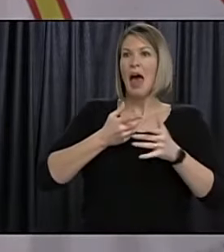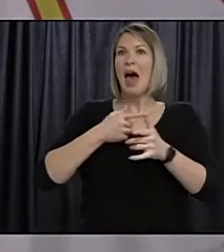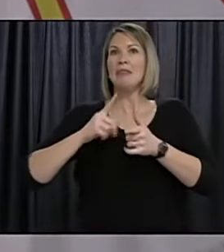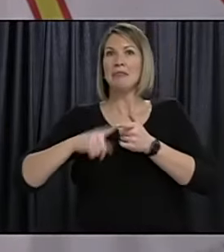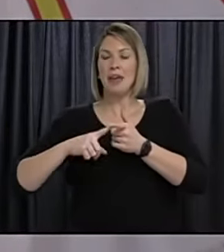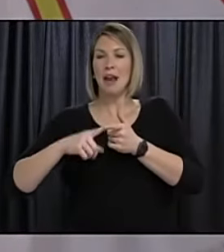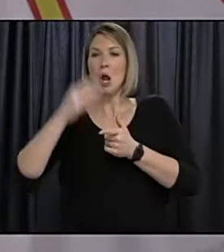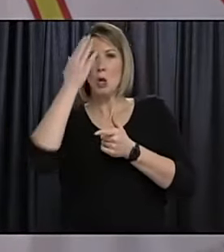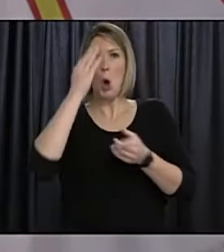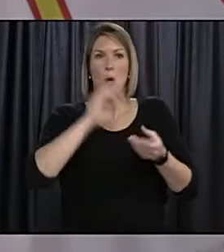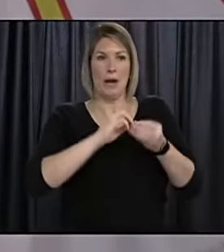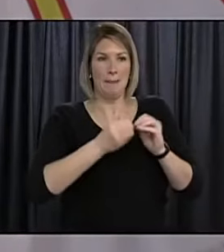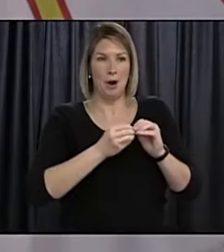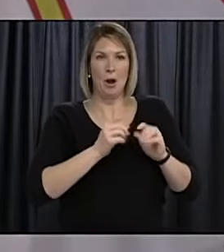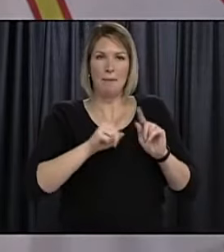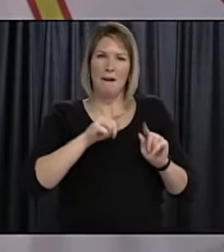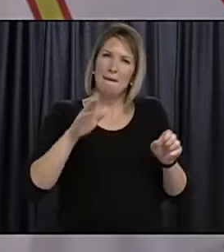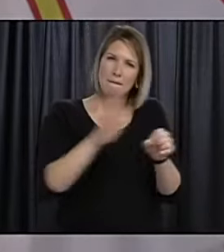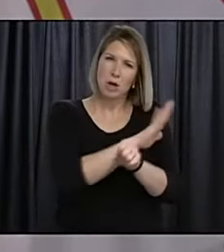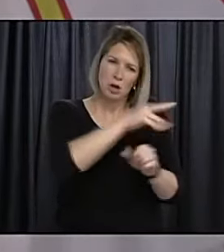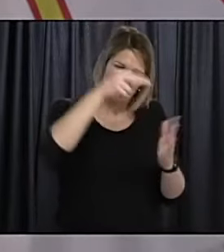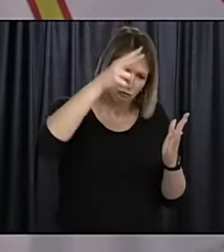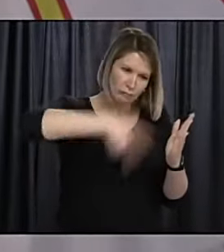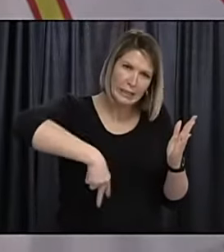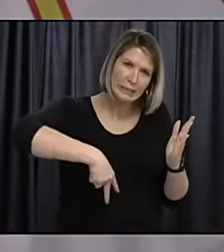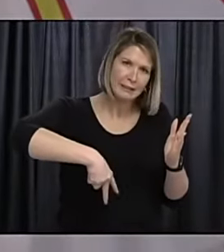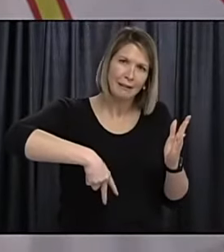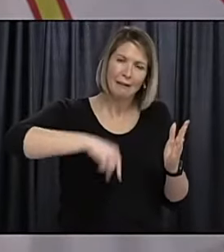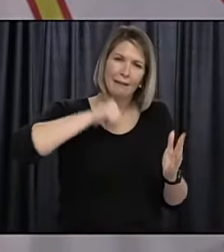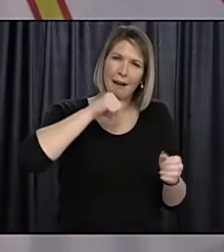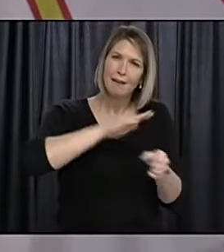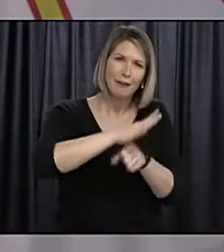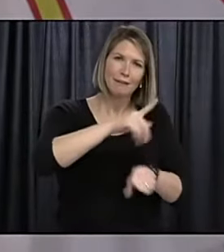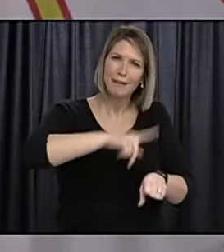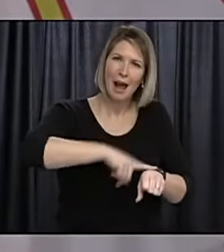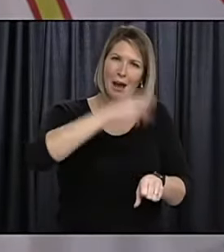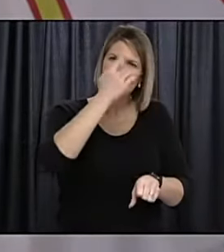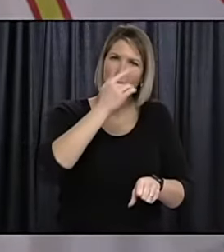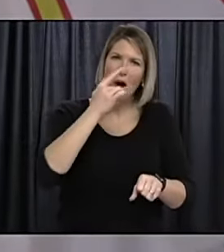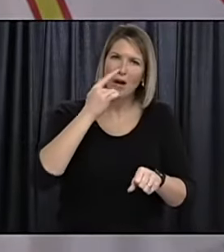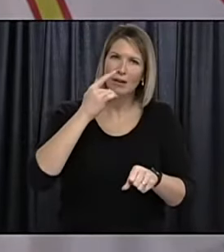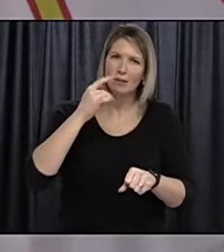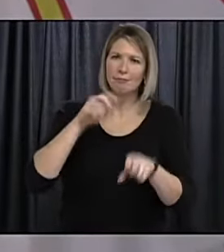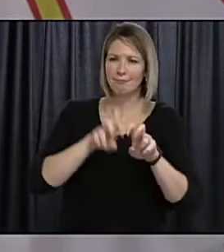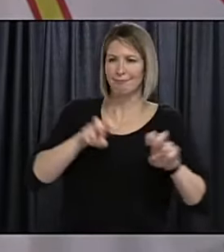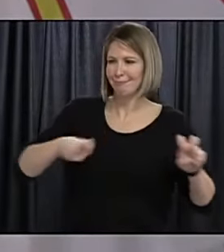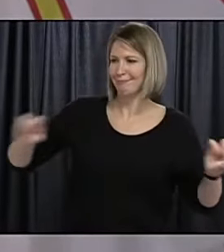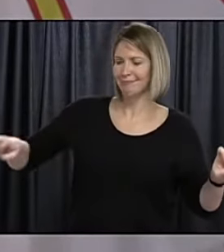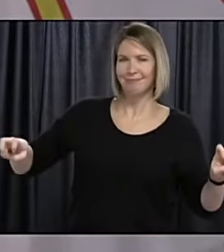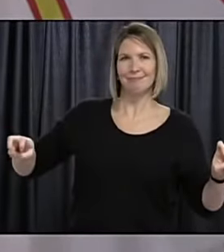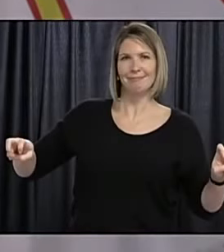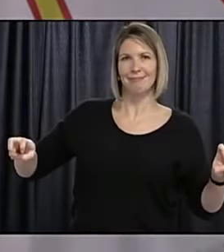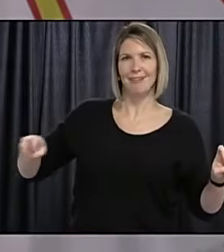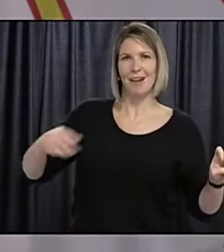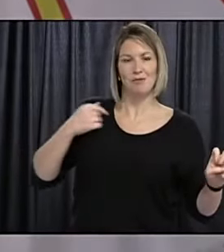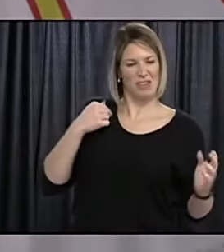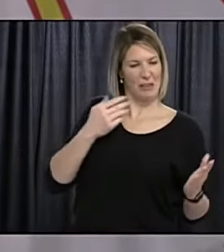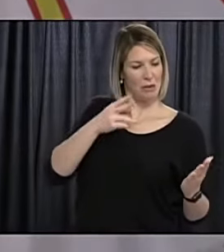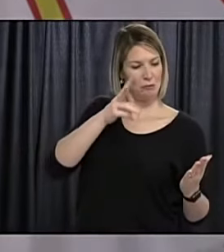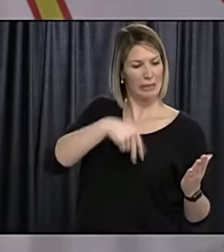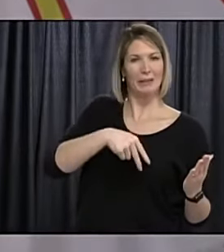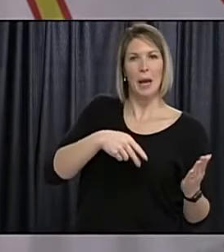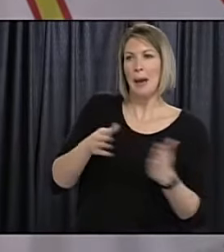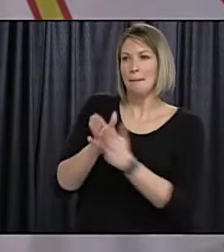briefing is uh or when the media availability goes out which goes out at regular time every day um we just uh the public health team